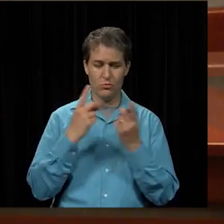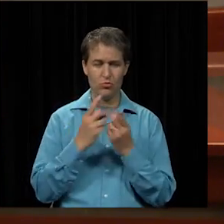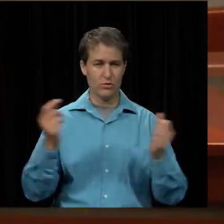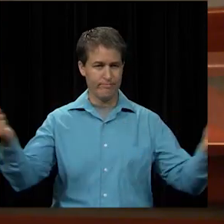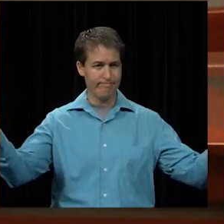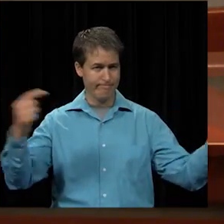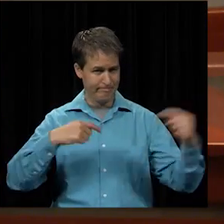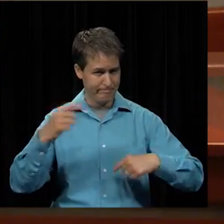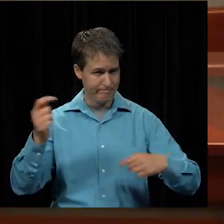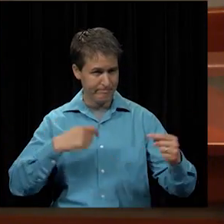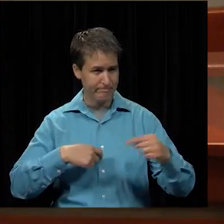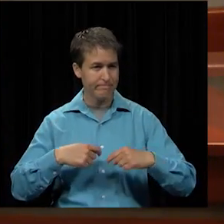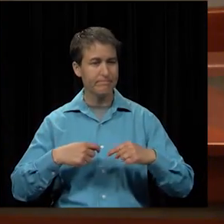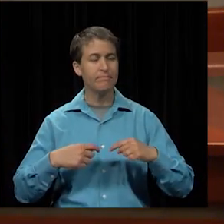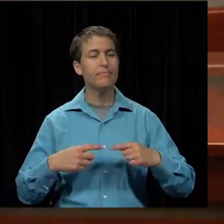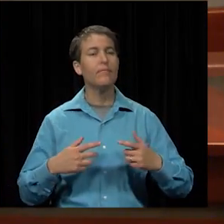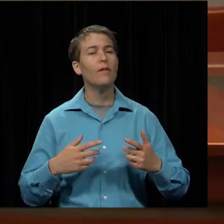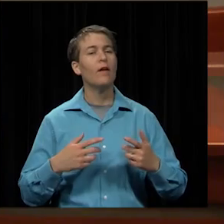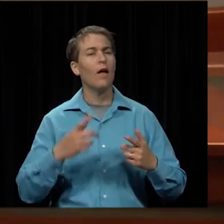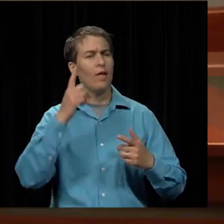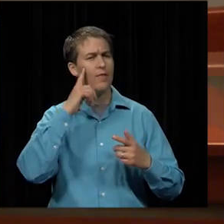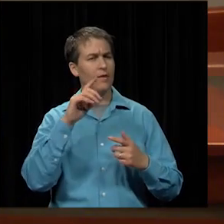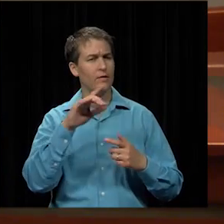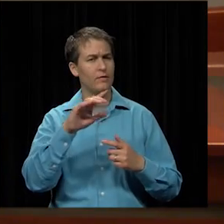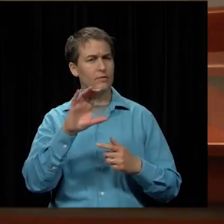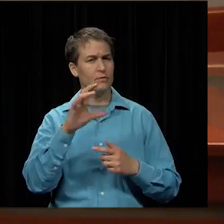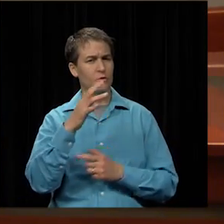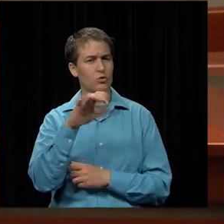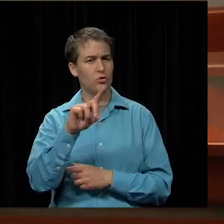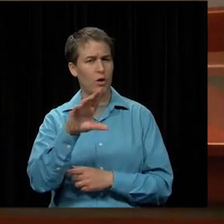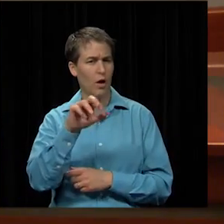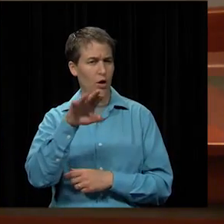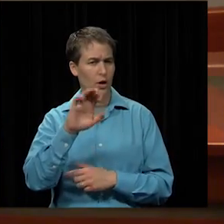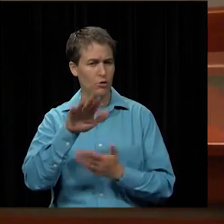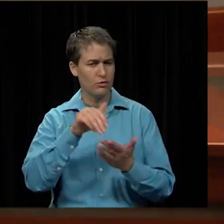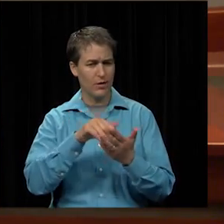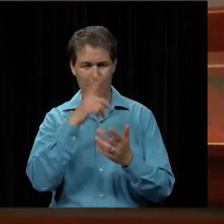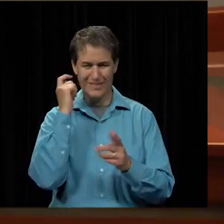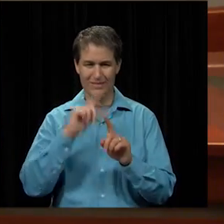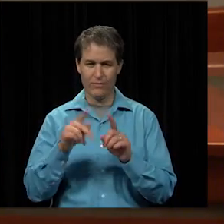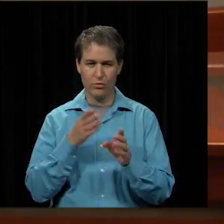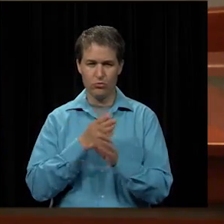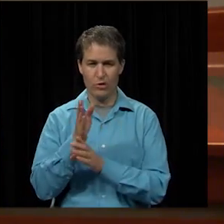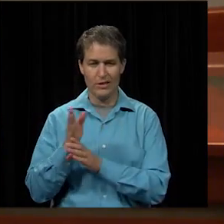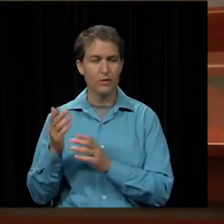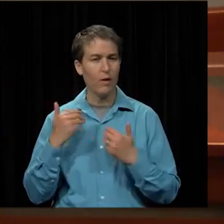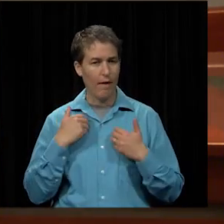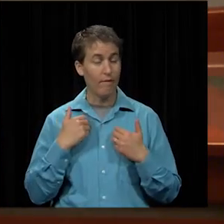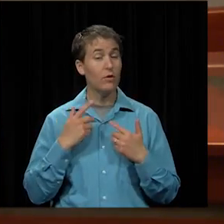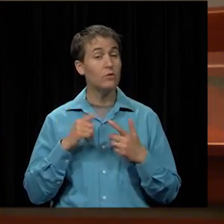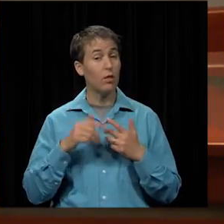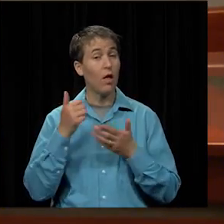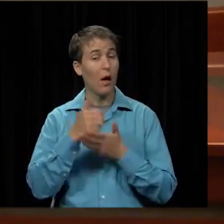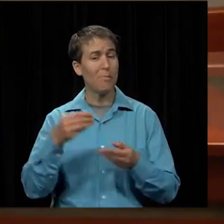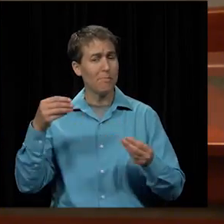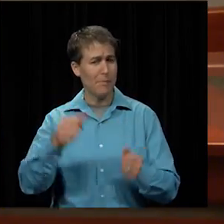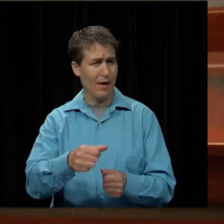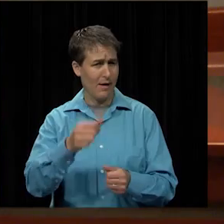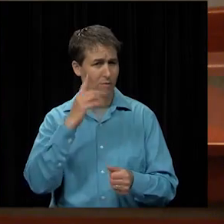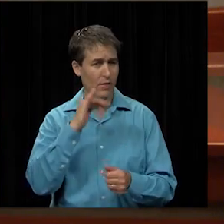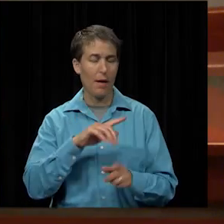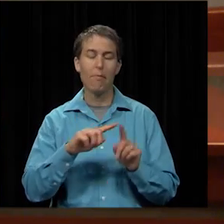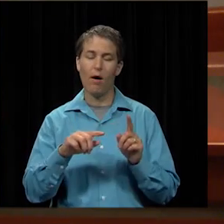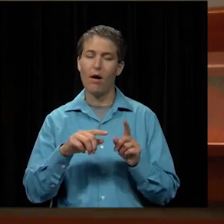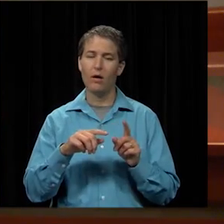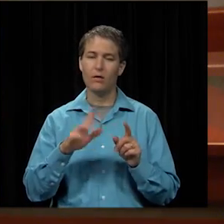and I think child care centers and so forth because of all the strands that we have. So they help us pay for that, but yet all of our teachers